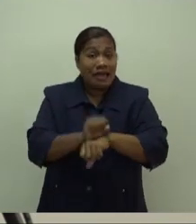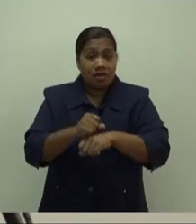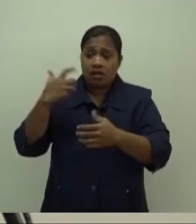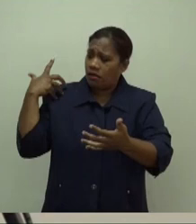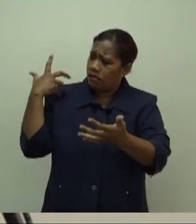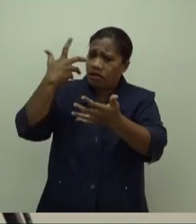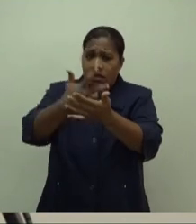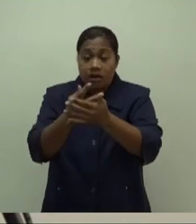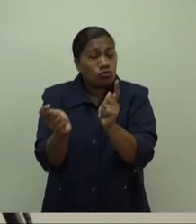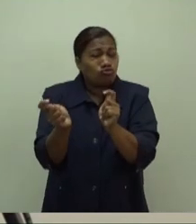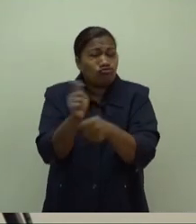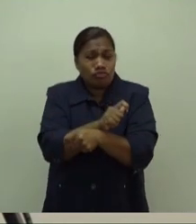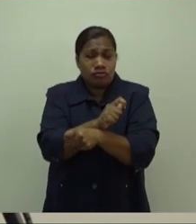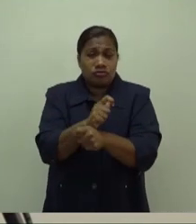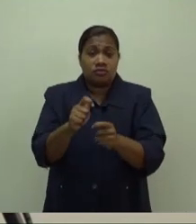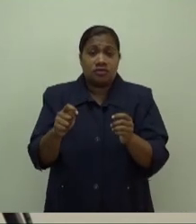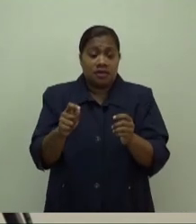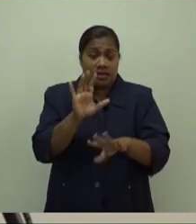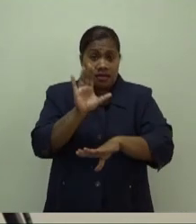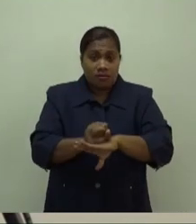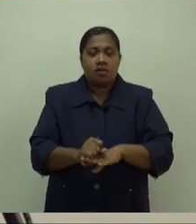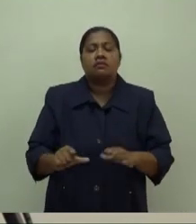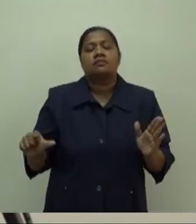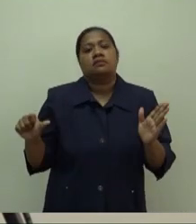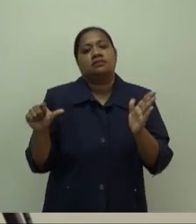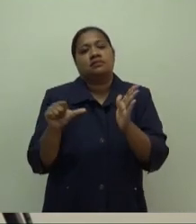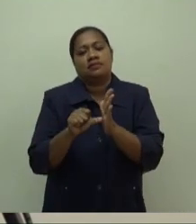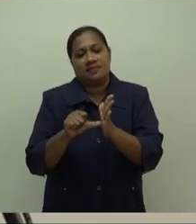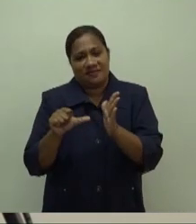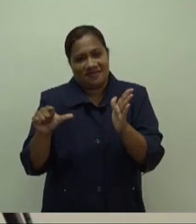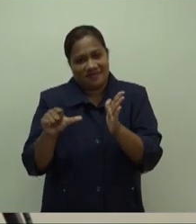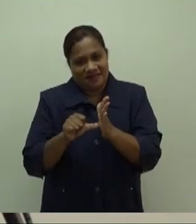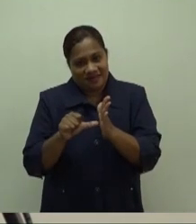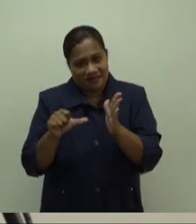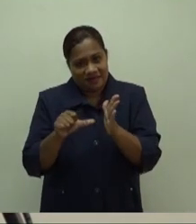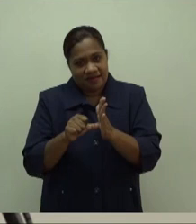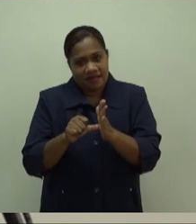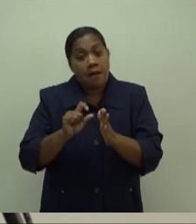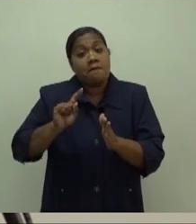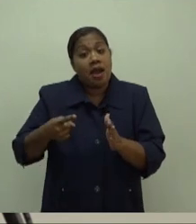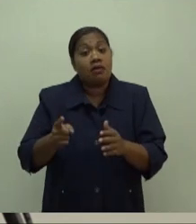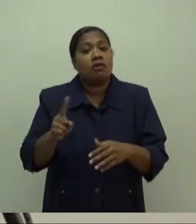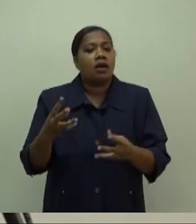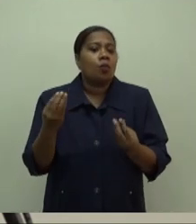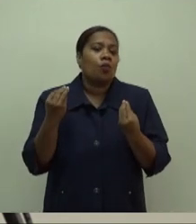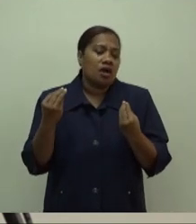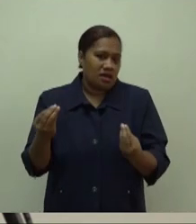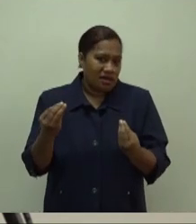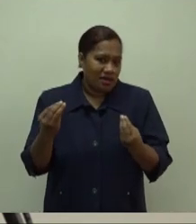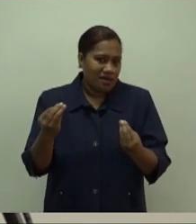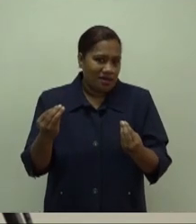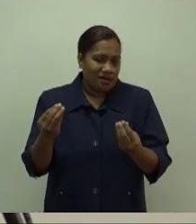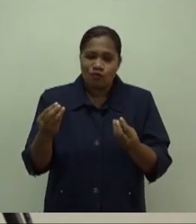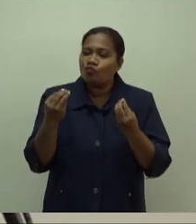It requires empathy. It requires resolve. But I'm telling you today that it is worth it. It is worth